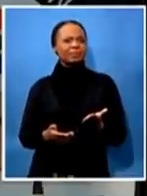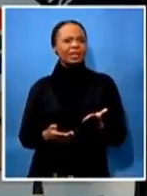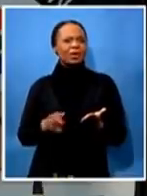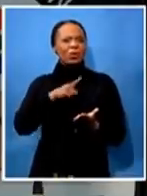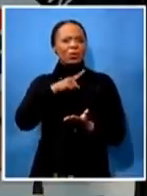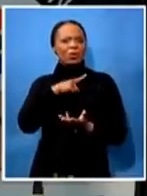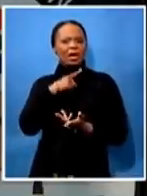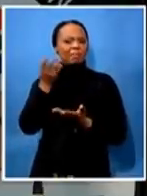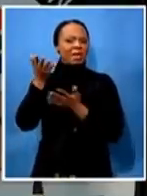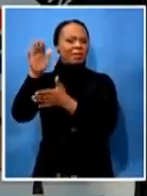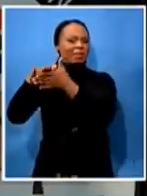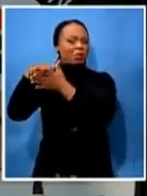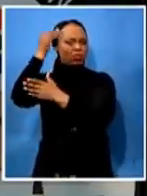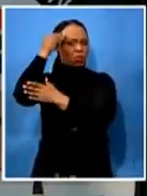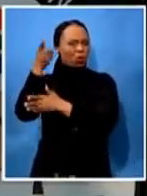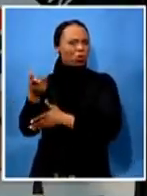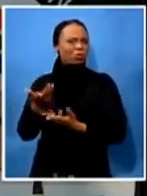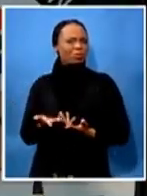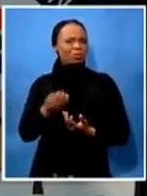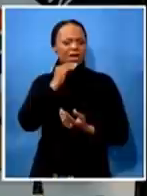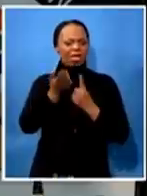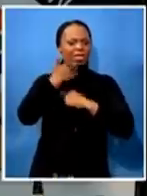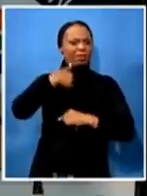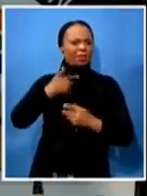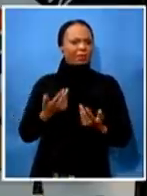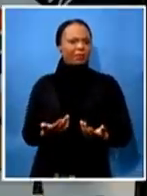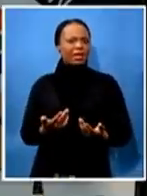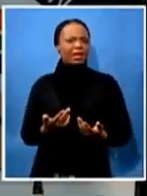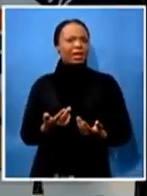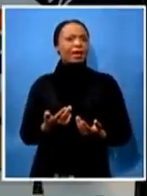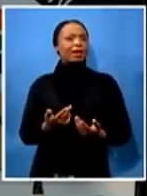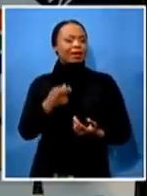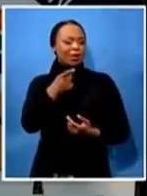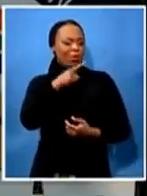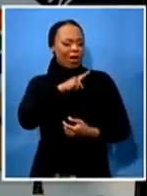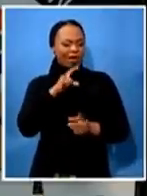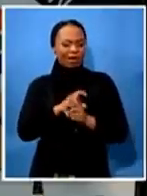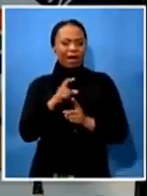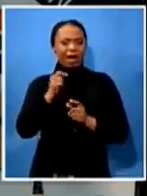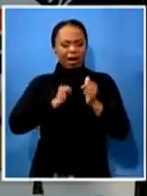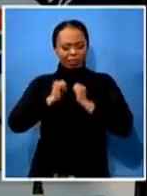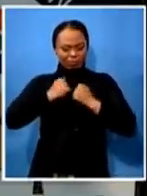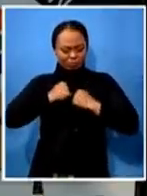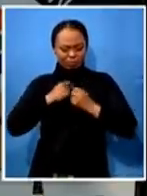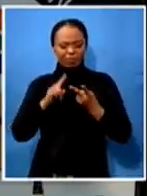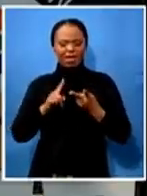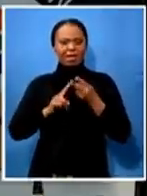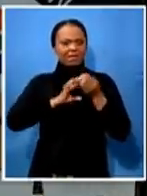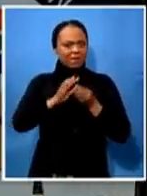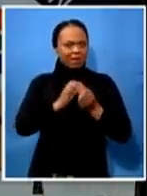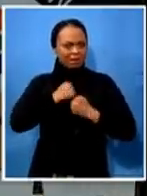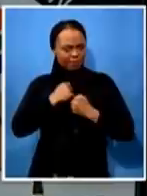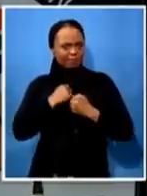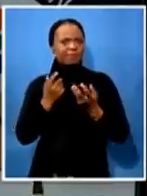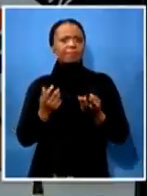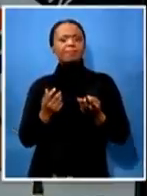destroy the little of what remains of my character my family and myself in particular the